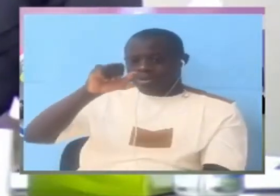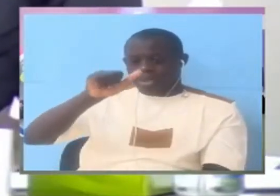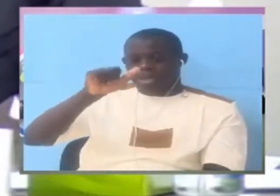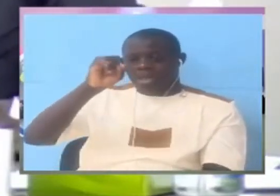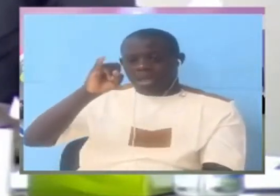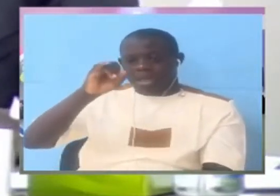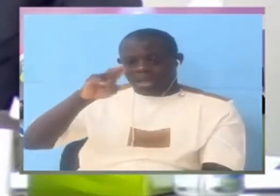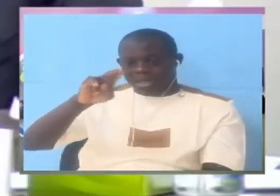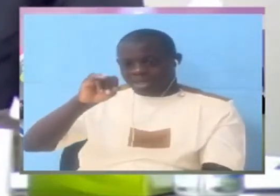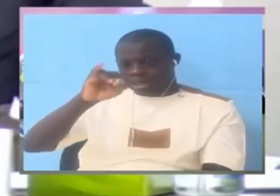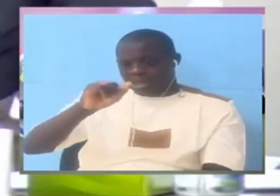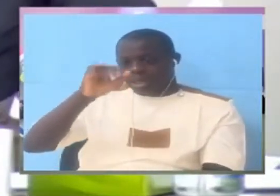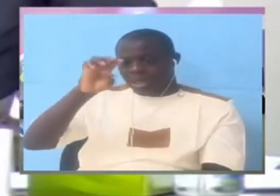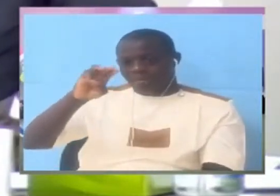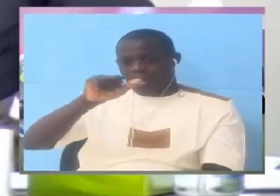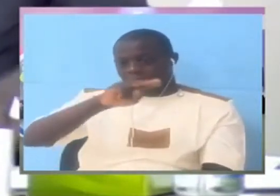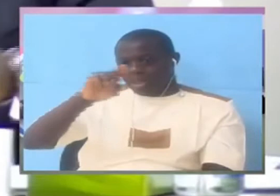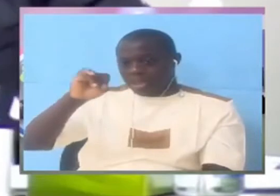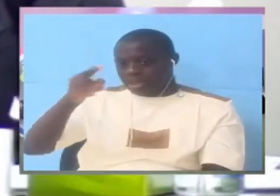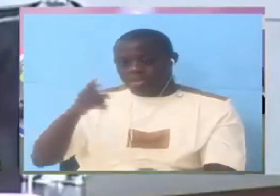Isn't that a strange coincidence?